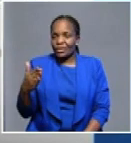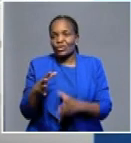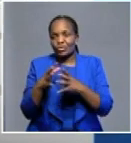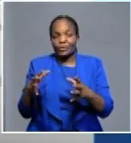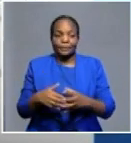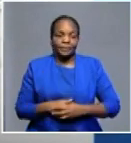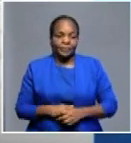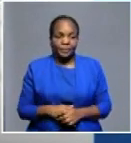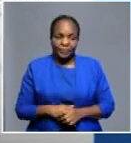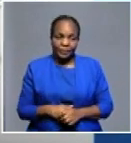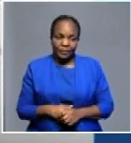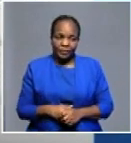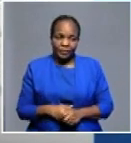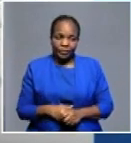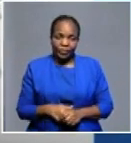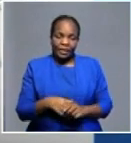That was Penta Nakathingo. And we continue.